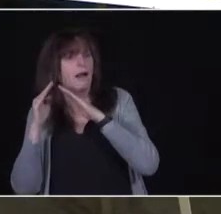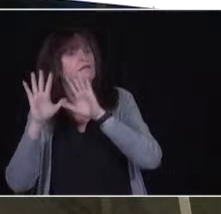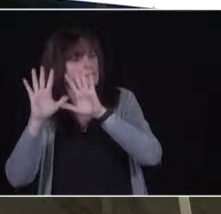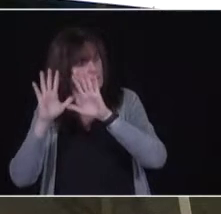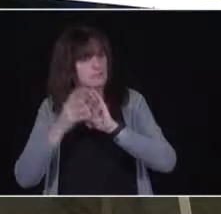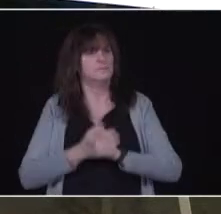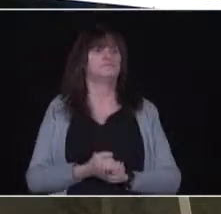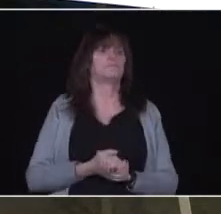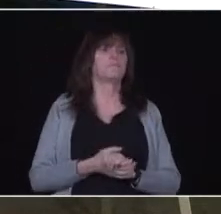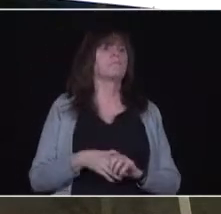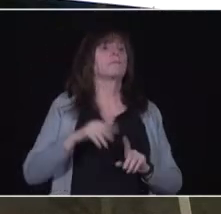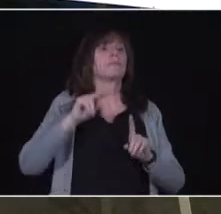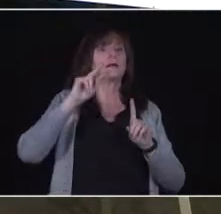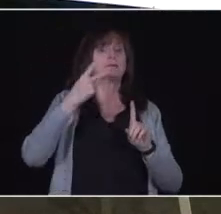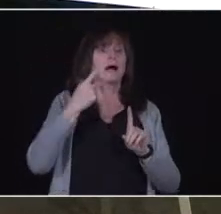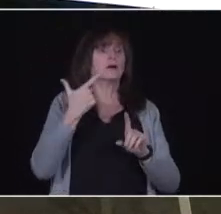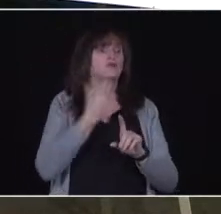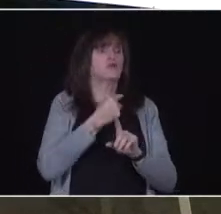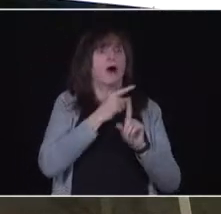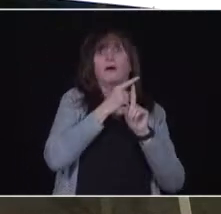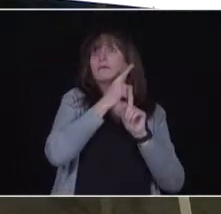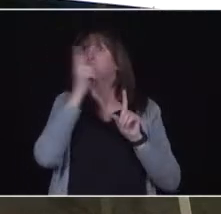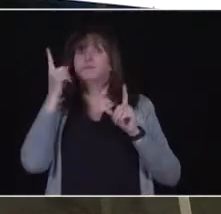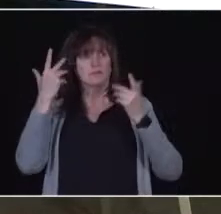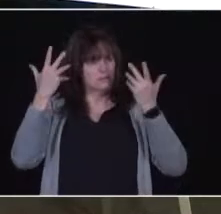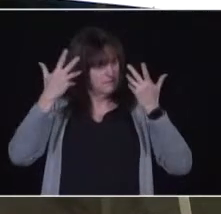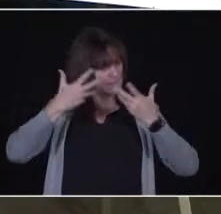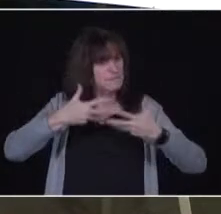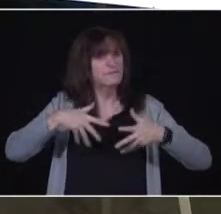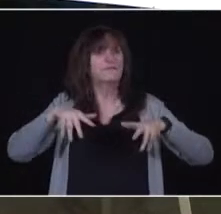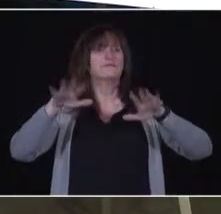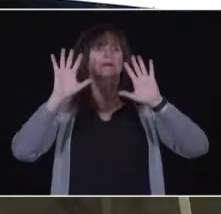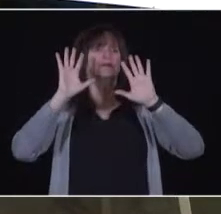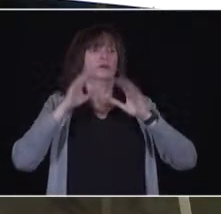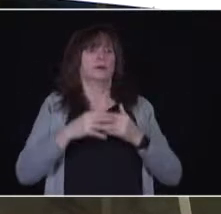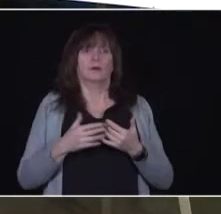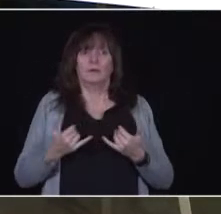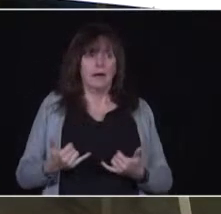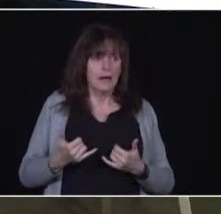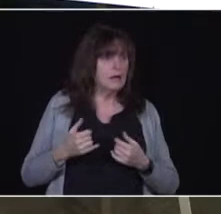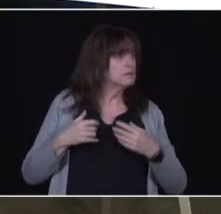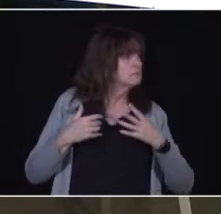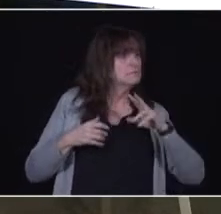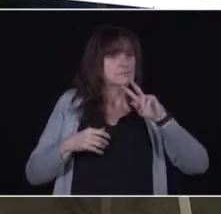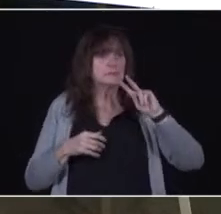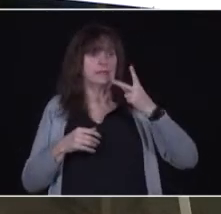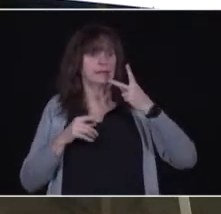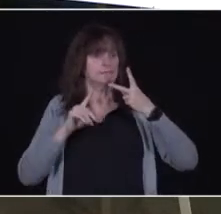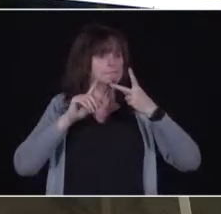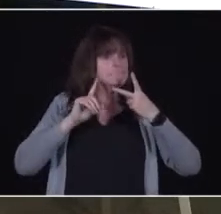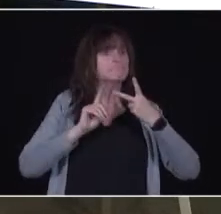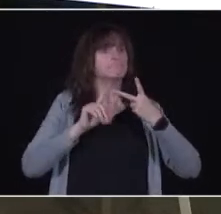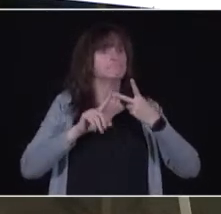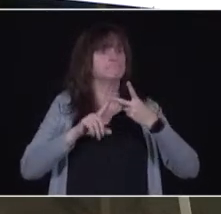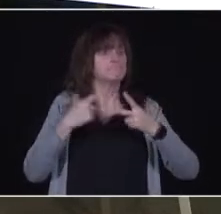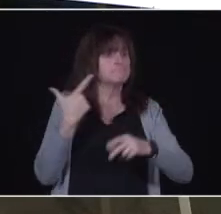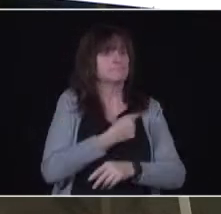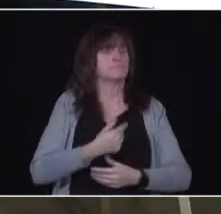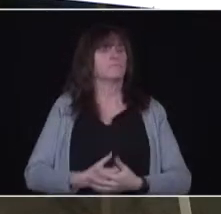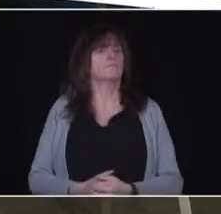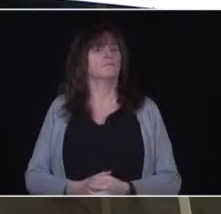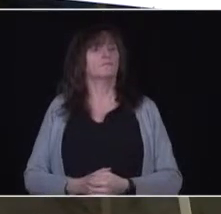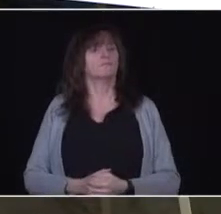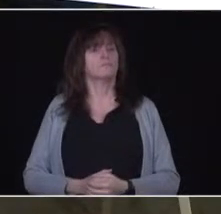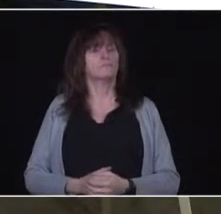those Ones obviously, who received the first doses earlier on. We want to continue rolling out to our First Nations in a